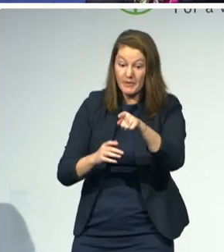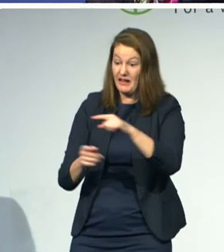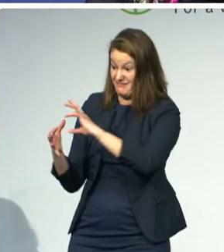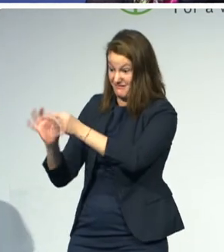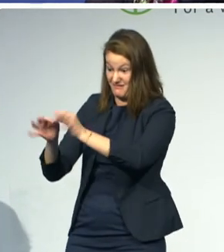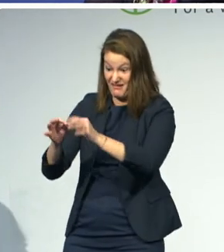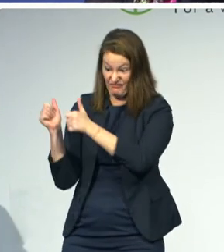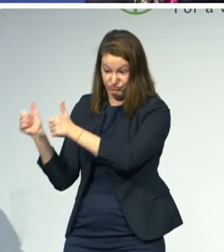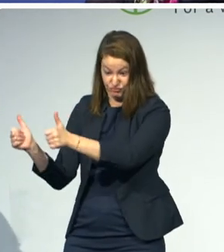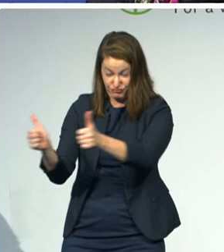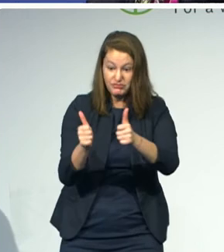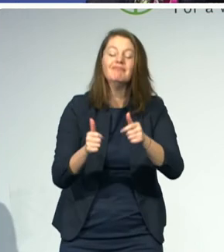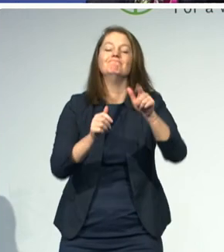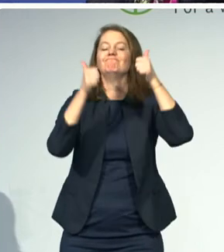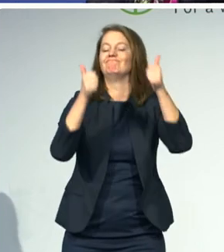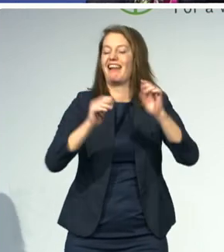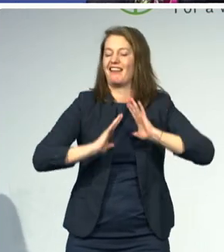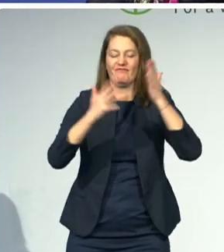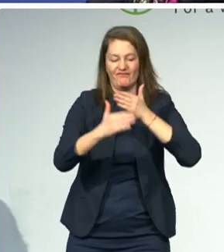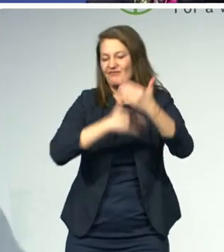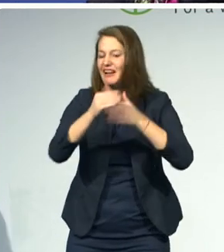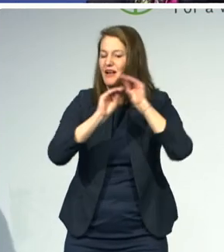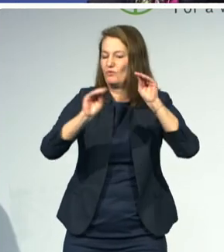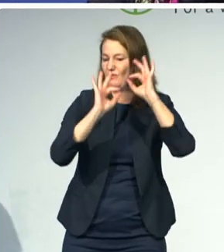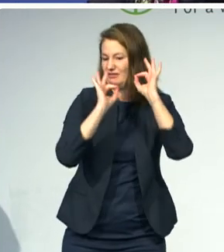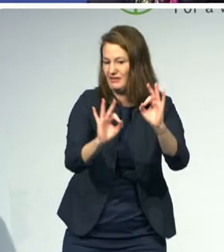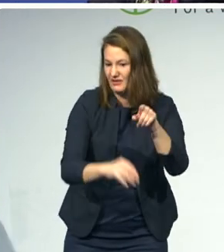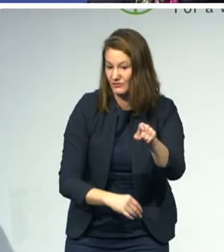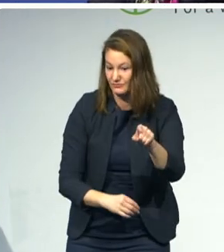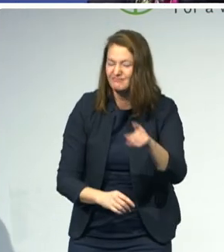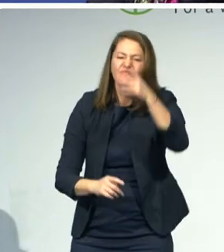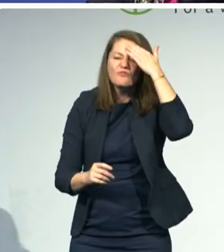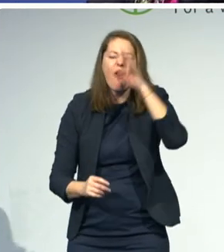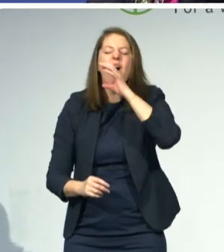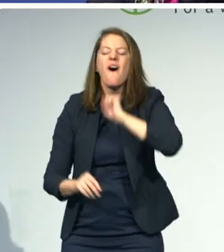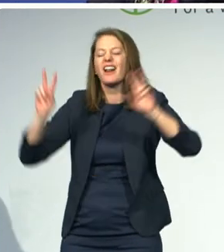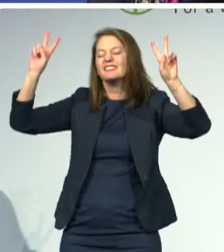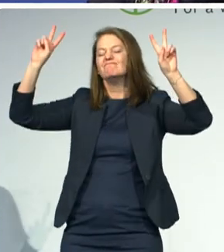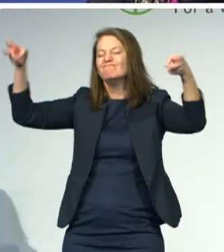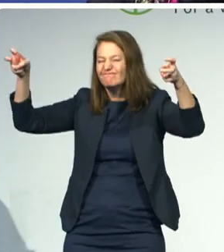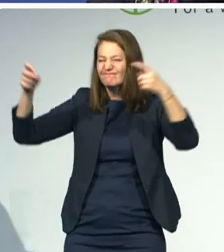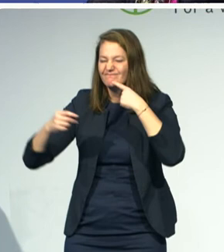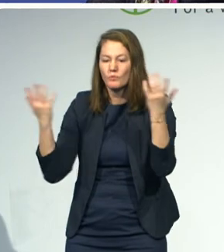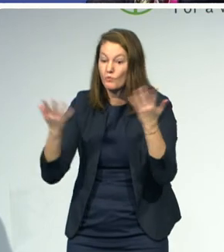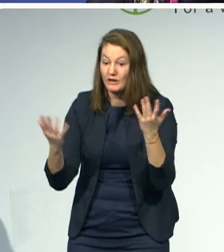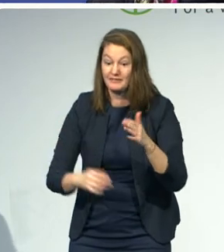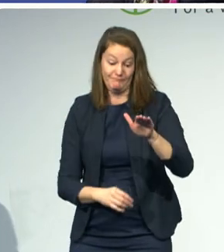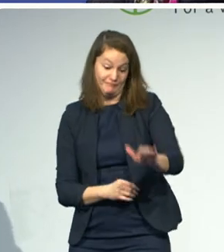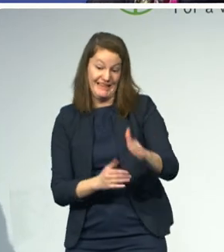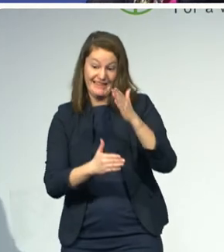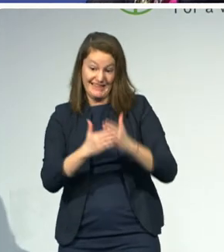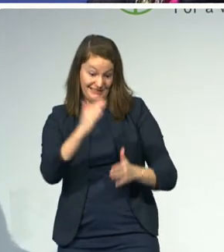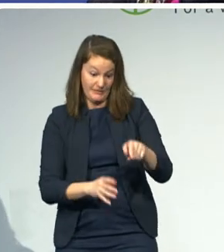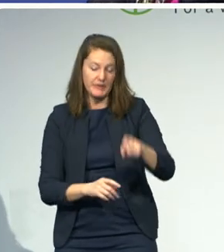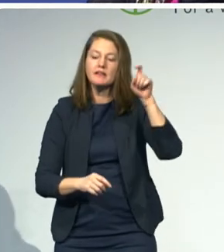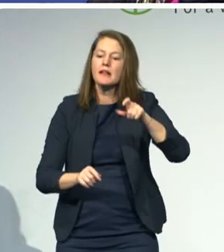age-old adage, it takes a village to raise a child and we know it's truth. We know it